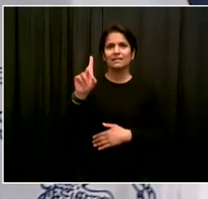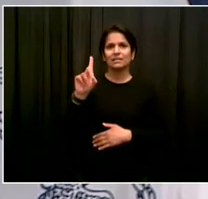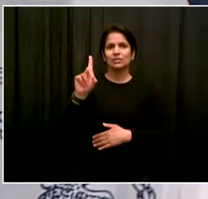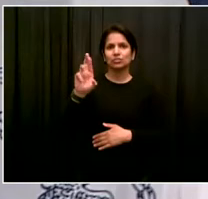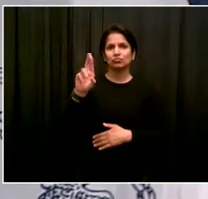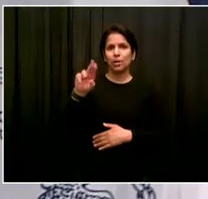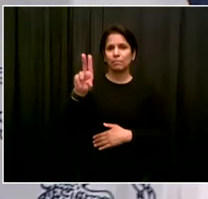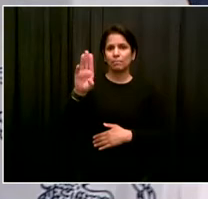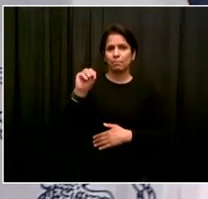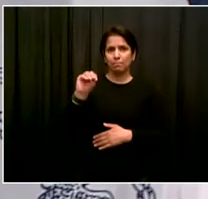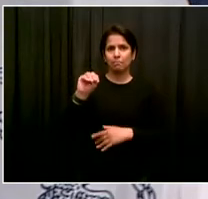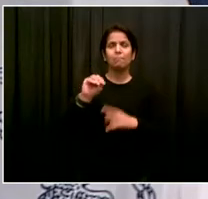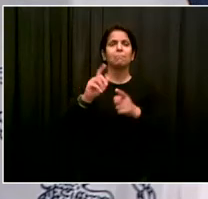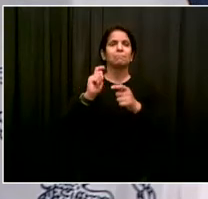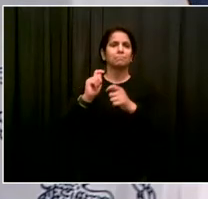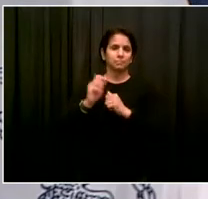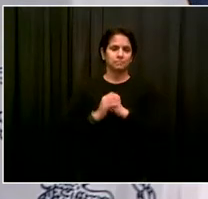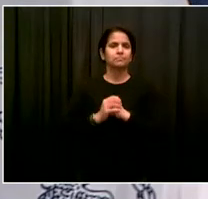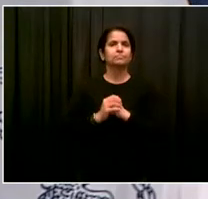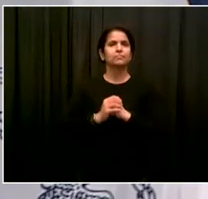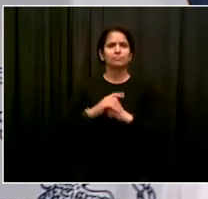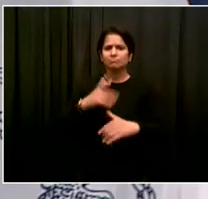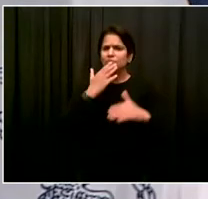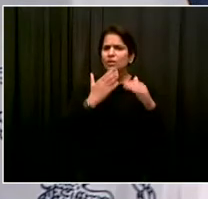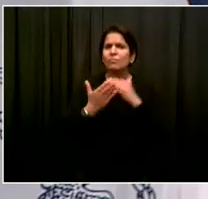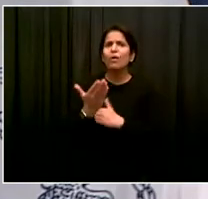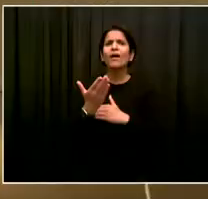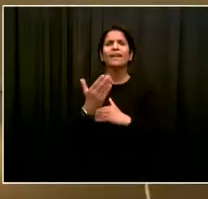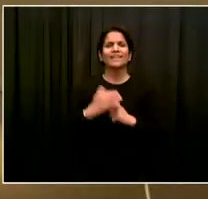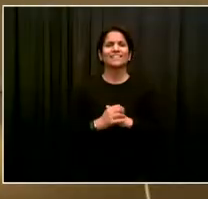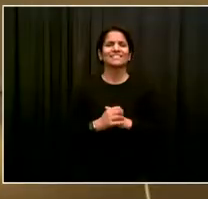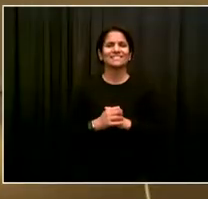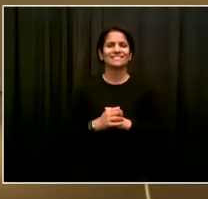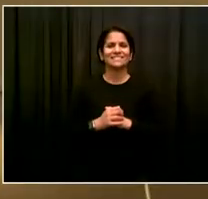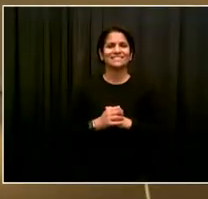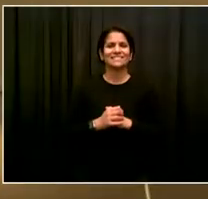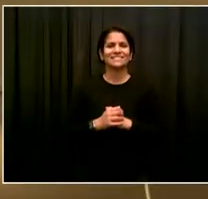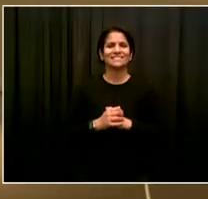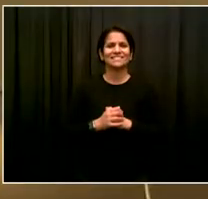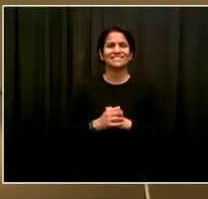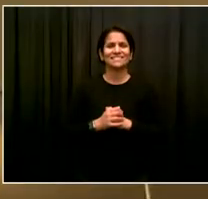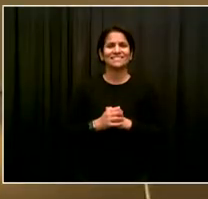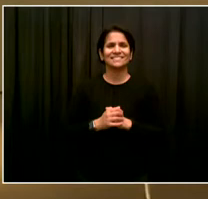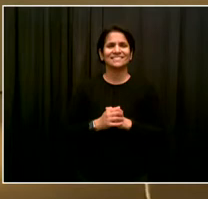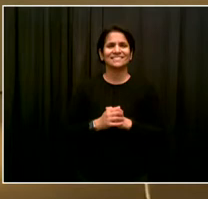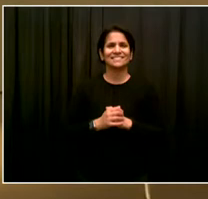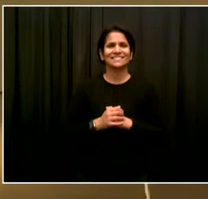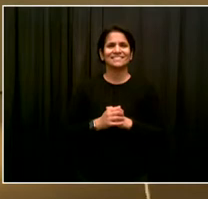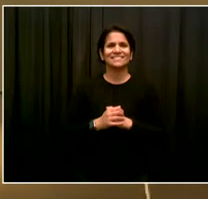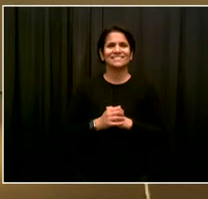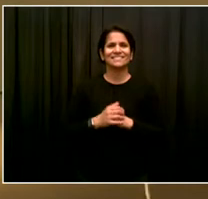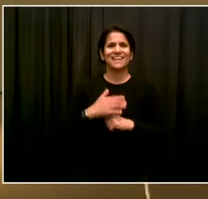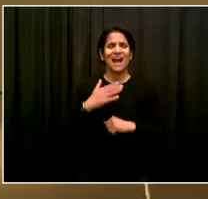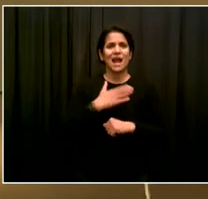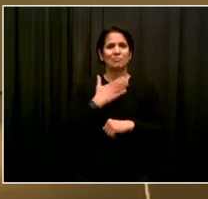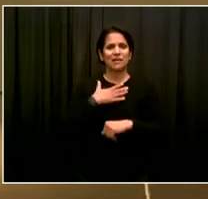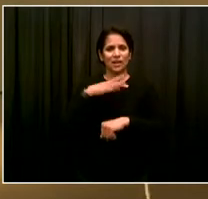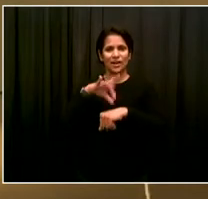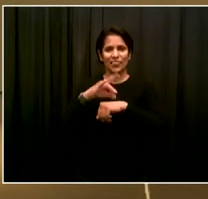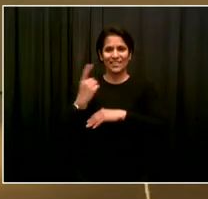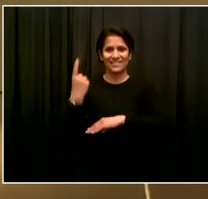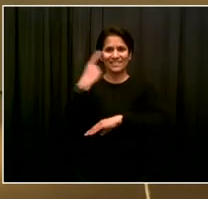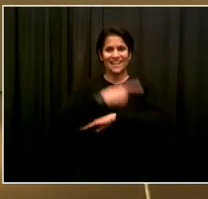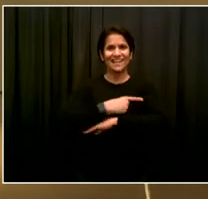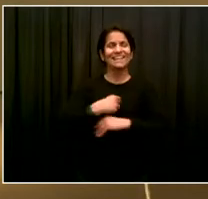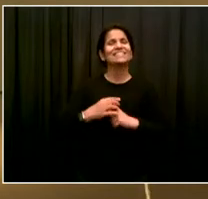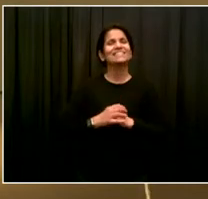Good morning and thank you, Mr. Mayor. Happy Earth Day to you. In recent years, New